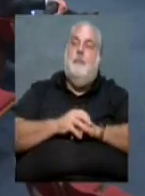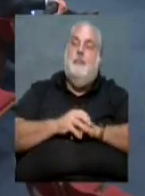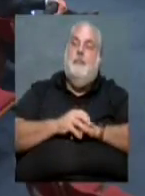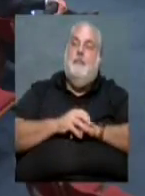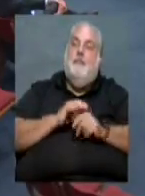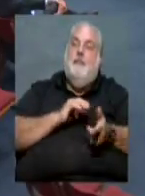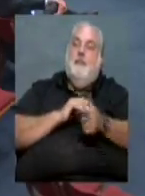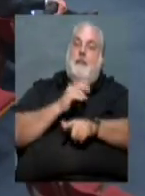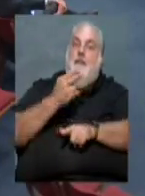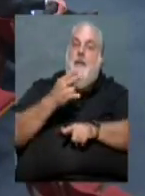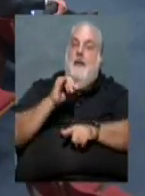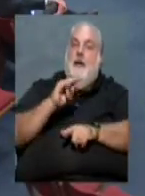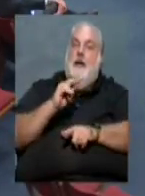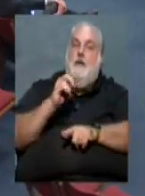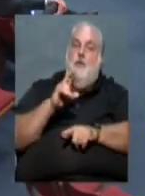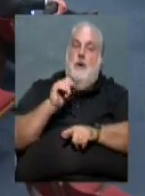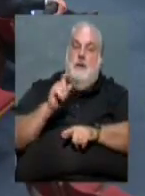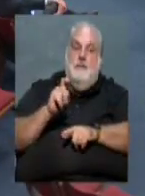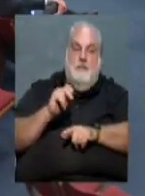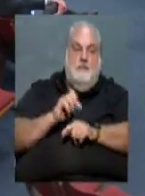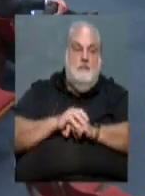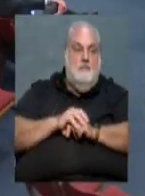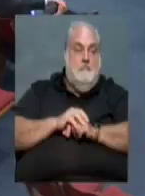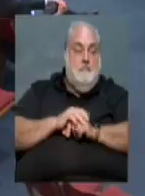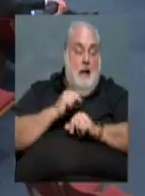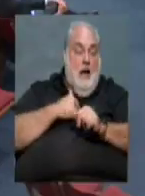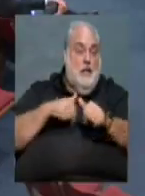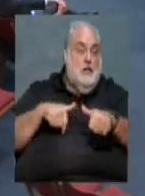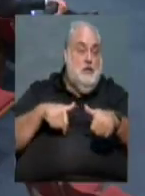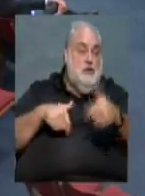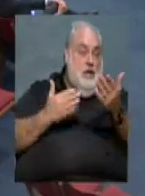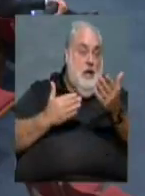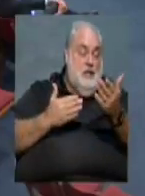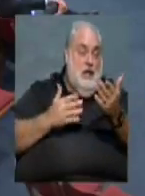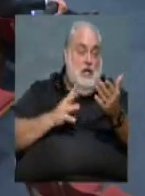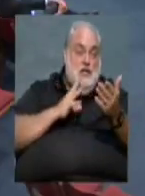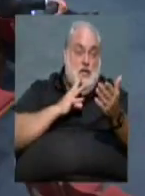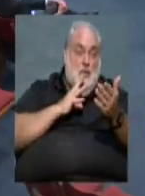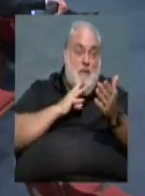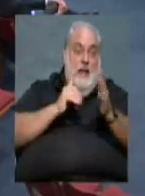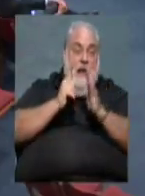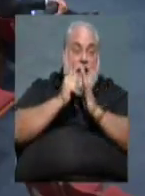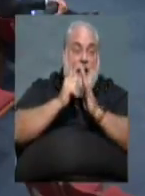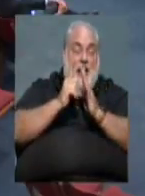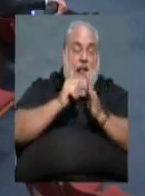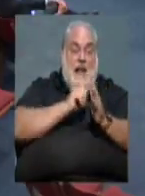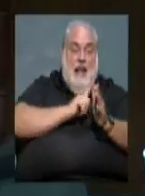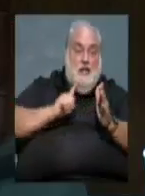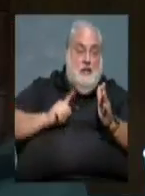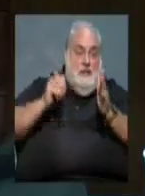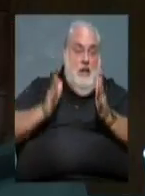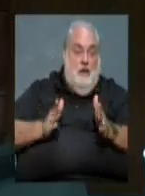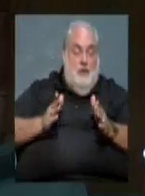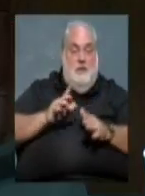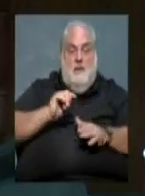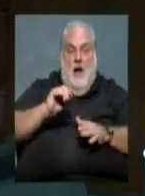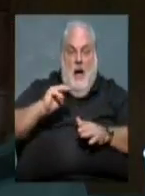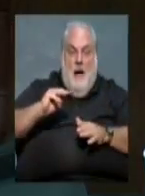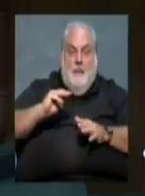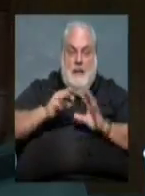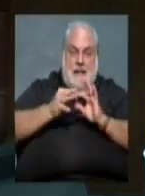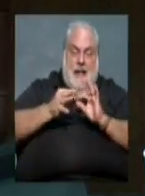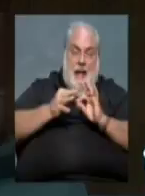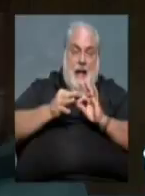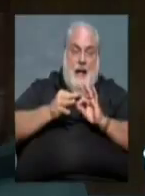Director Hendricks, you're recognized. I want to suggest that we need to talk to our legislators. noticed Tom has mentioned several times, it's the